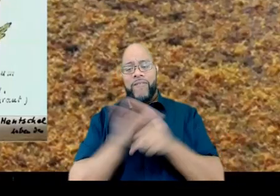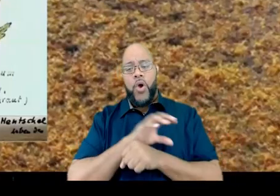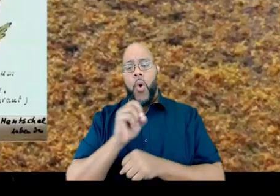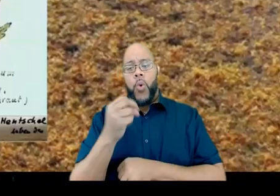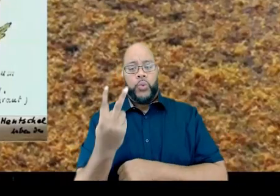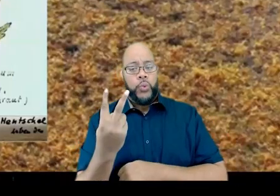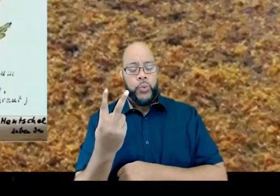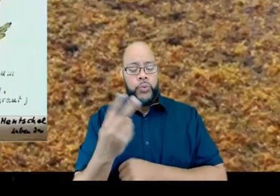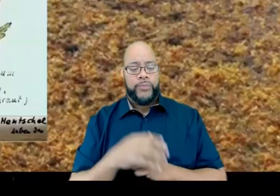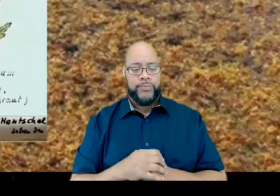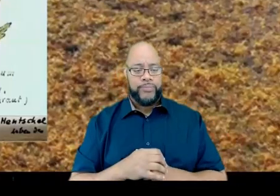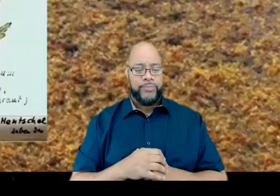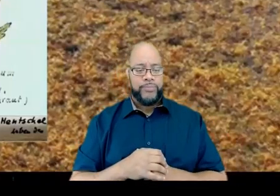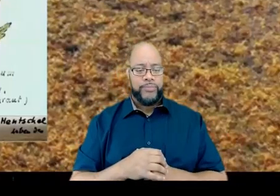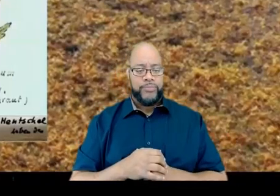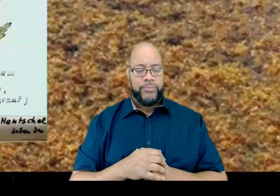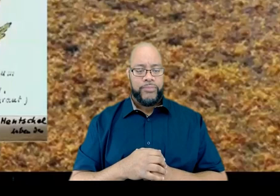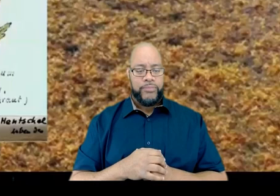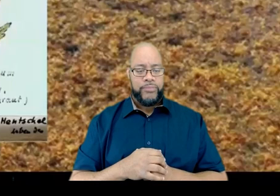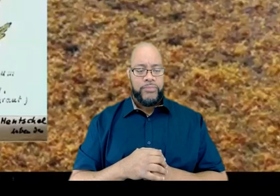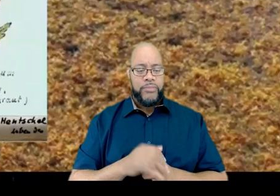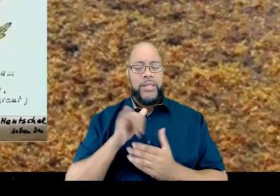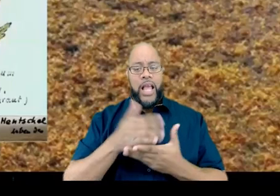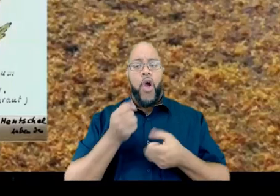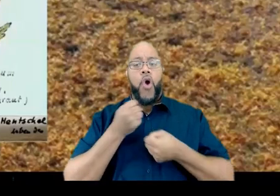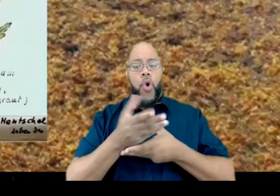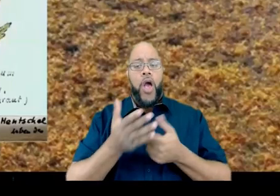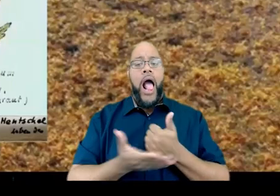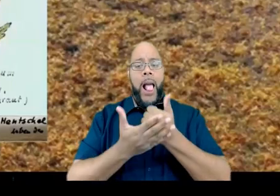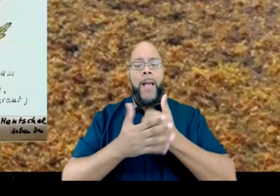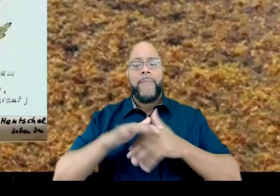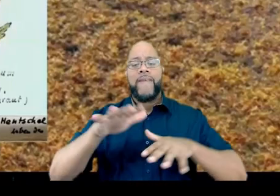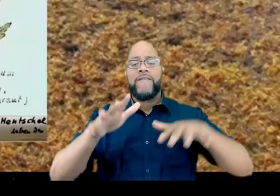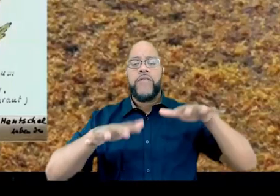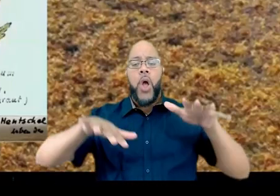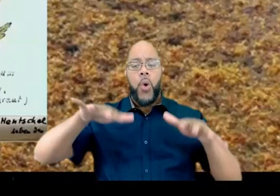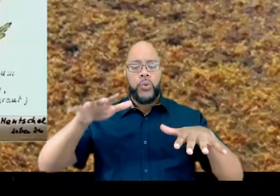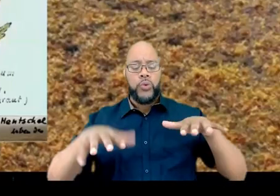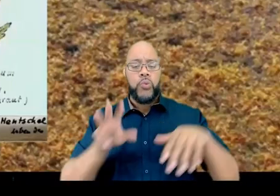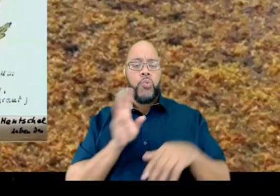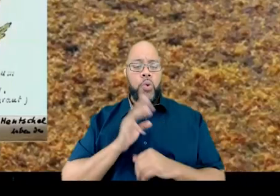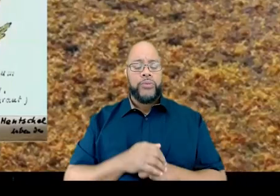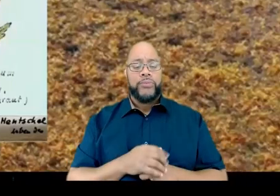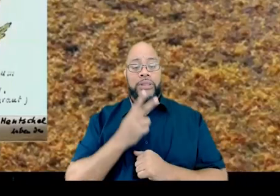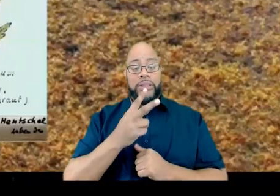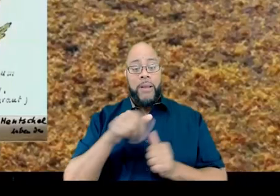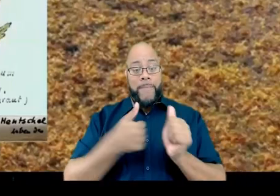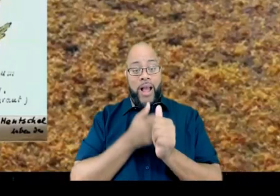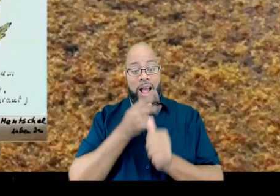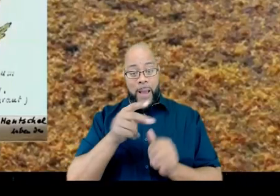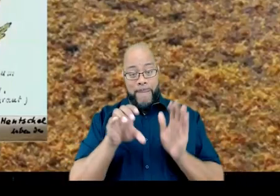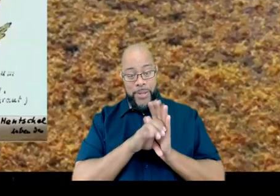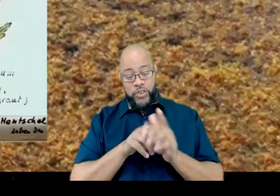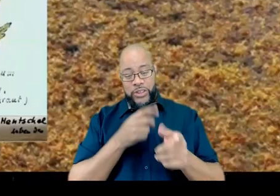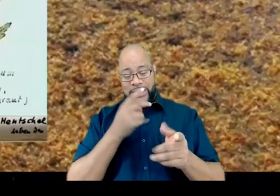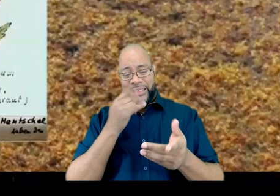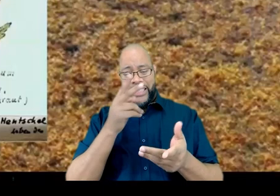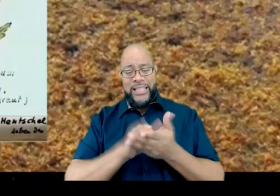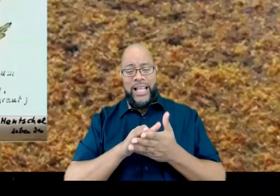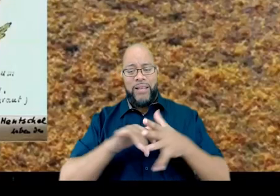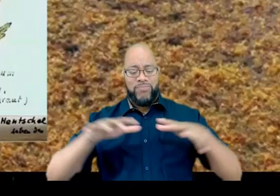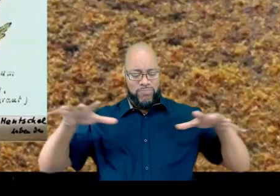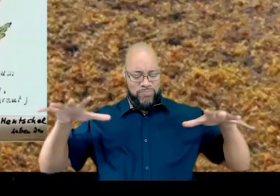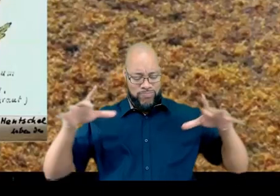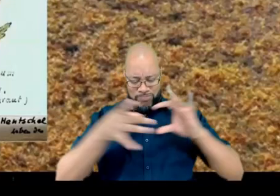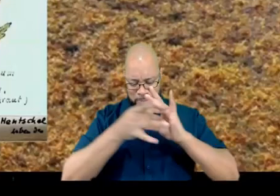that keeps it floating on the surface of the Atlantic. As you can see behind it, you can see Sargasm and it just